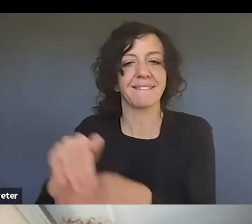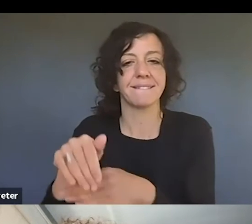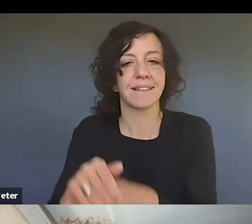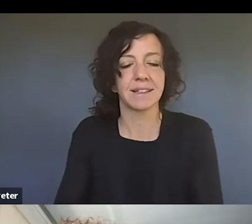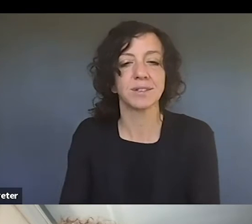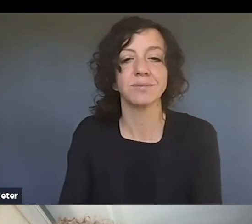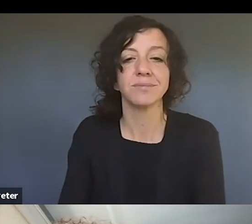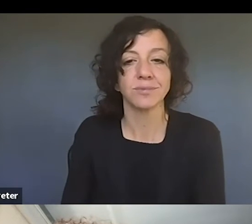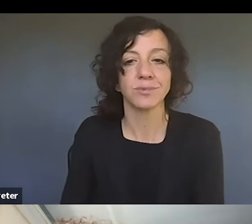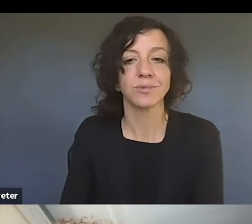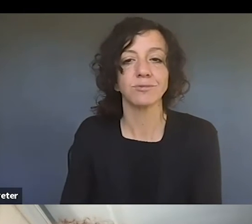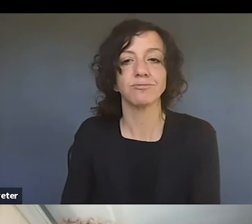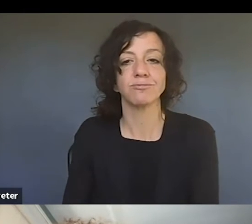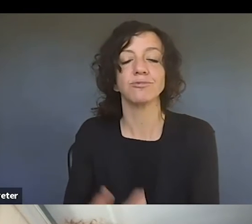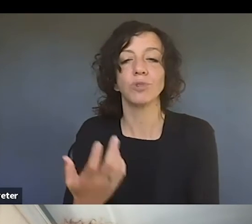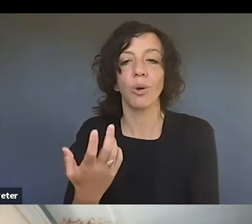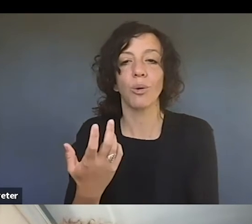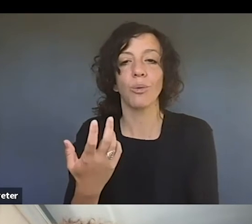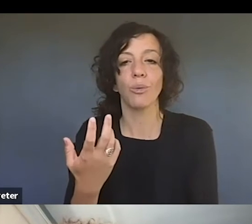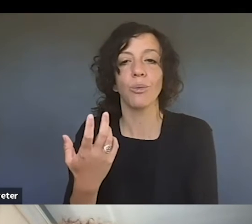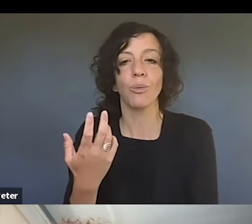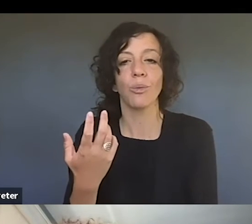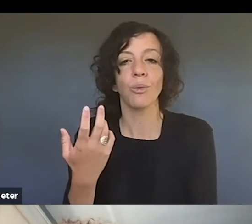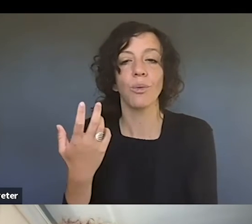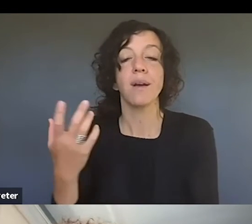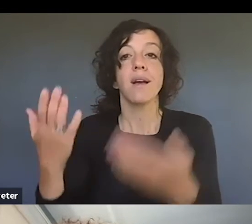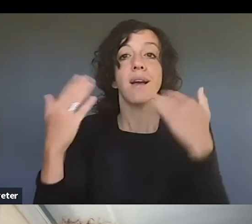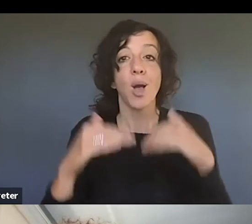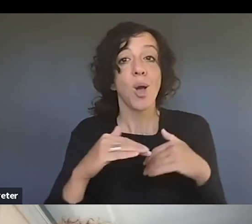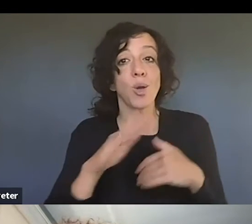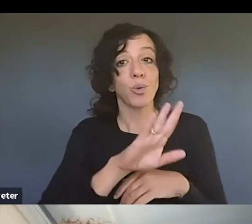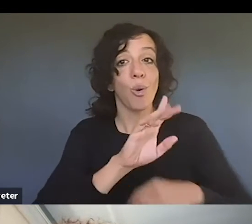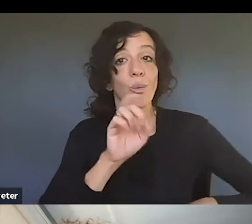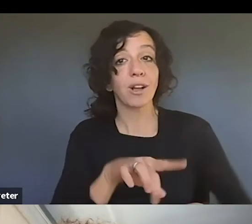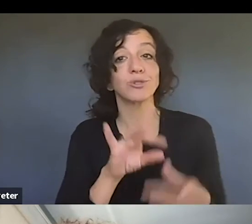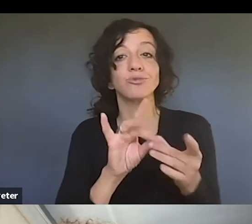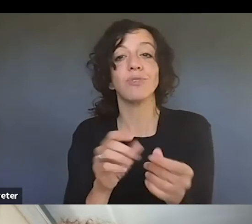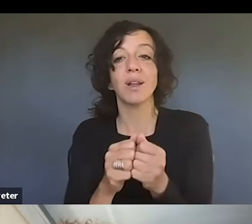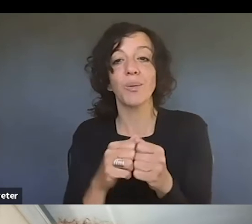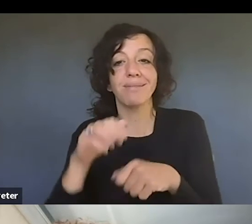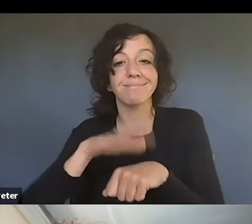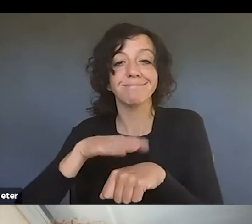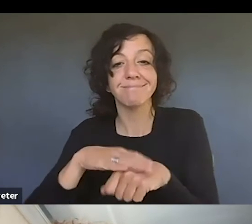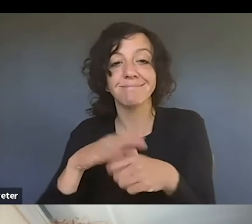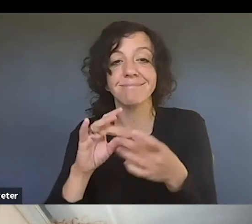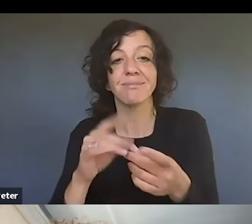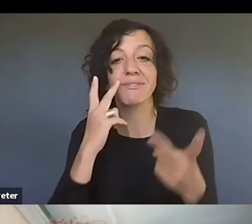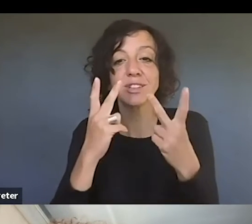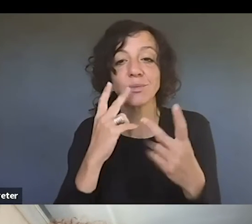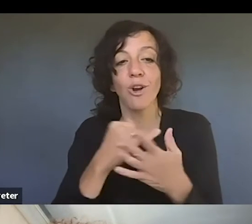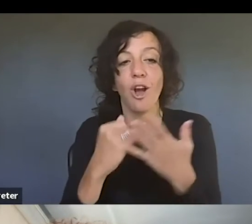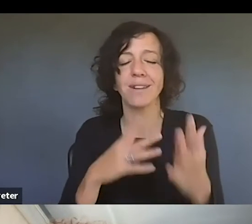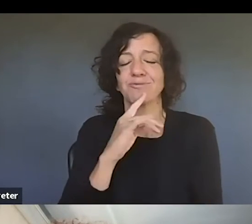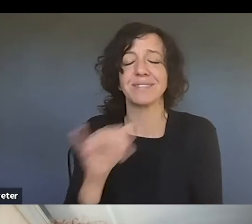uh, get in touch after the session, um, in terms of missteps for visual artists. I mean, they're the same as for everybody